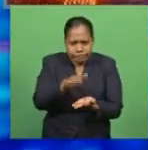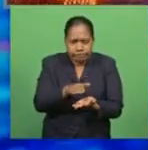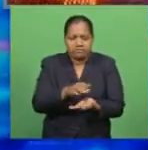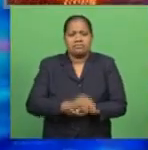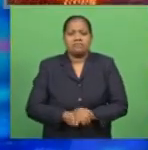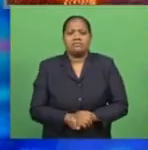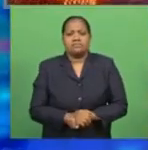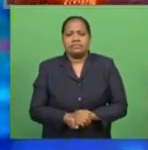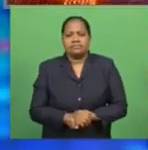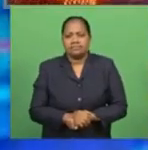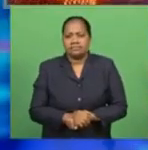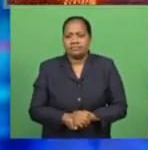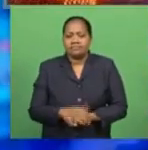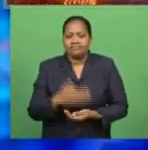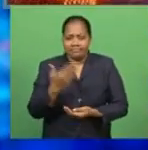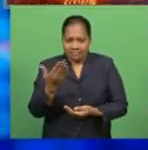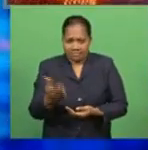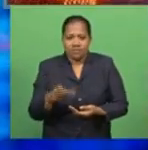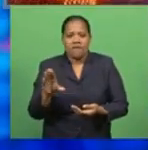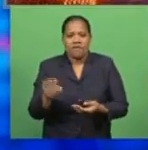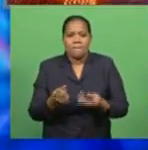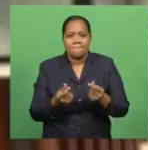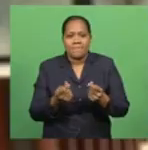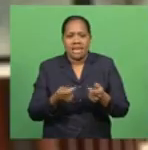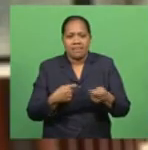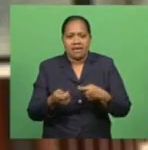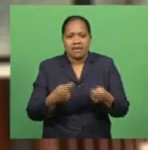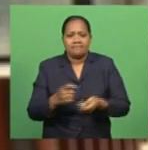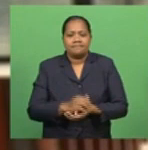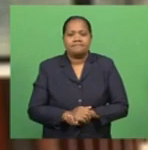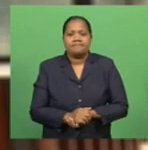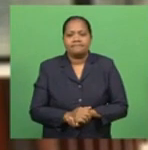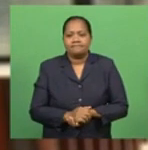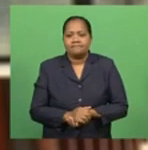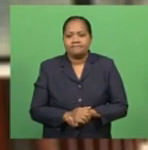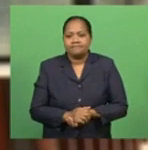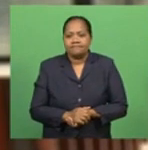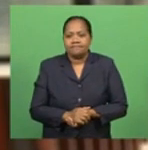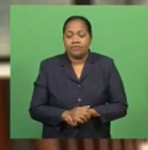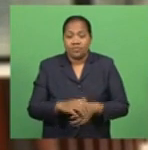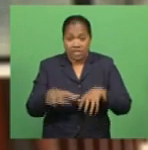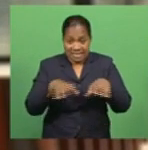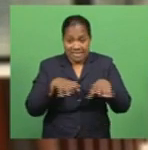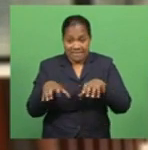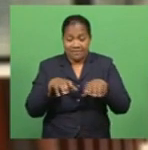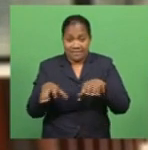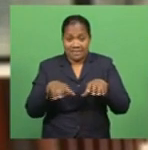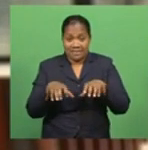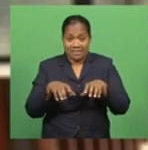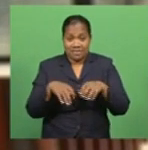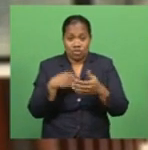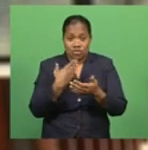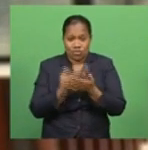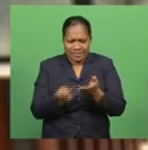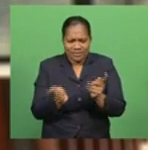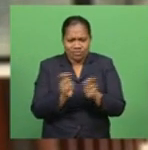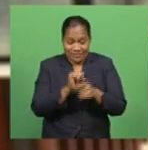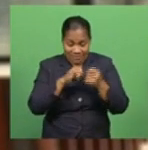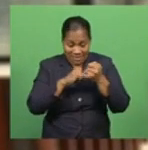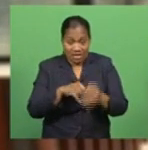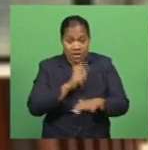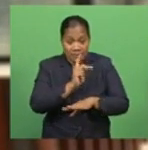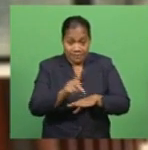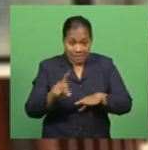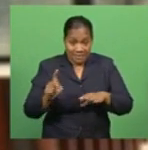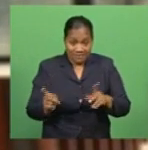Shoran is here now with the latest from the money market. Let's have a quick look at the activities on the stock exchanges. For South Pacific Stock